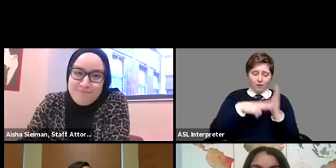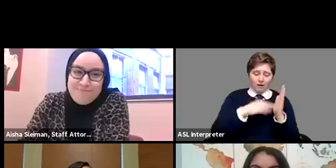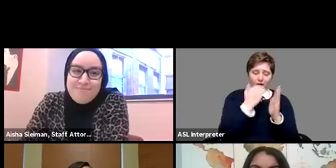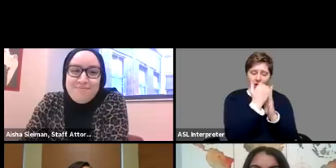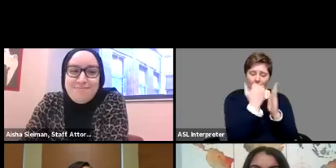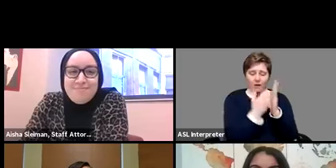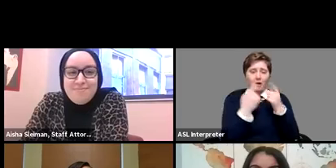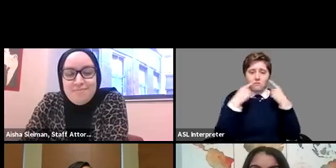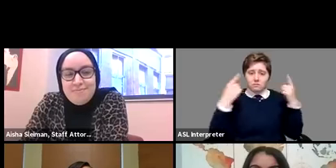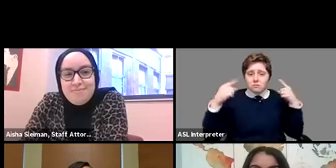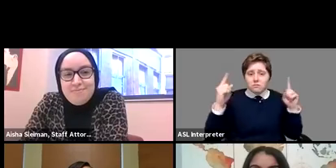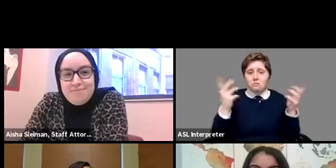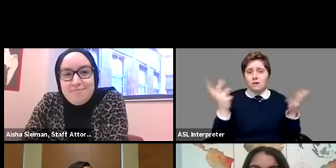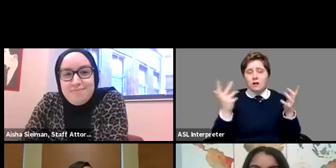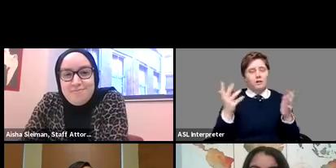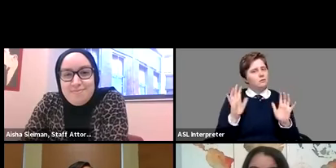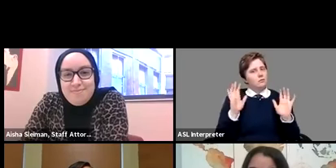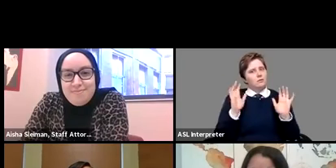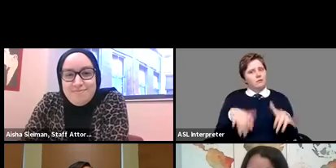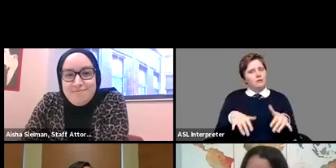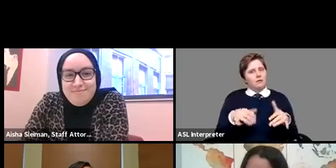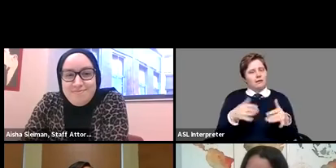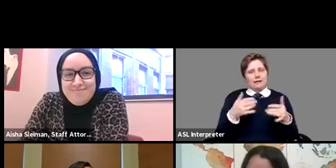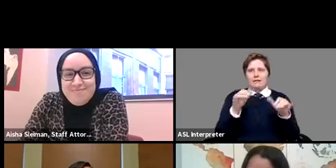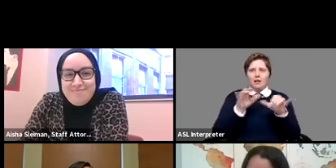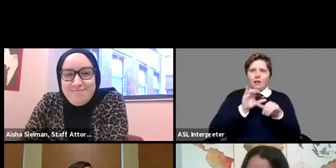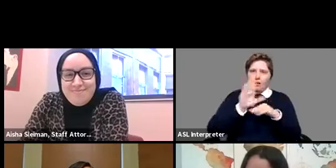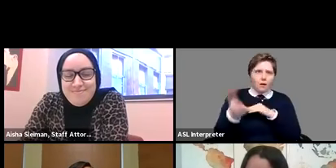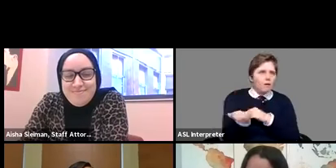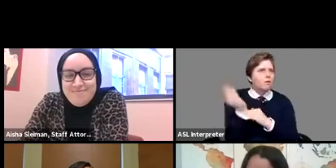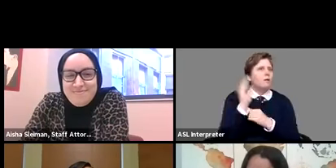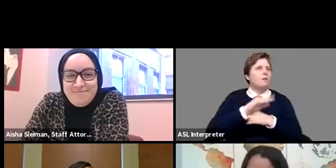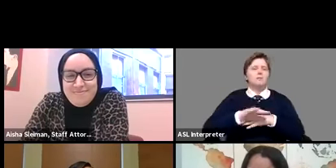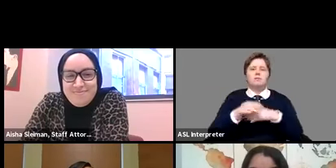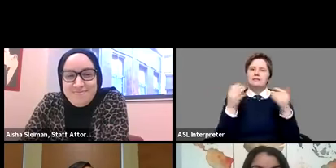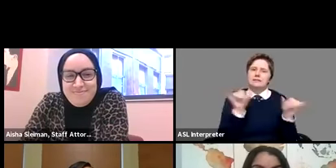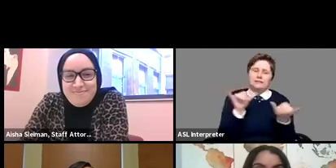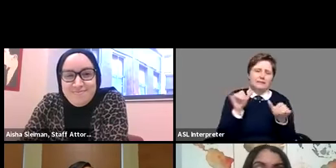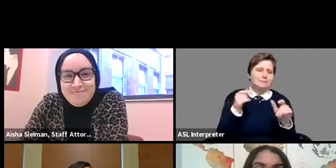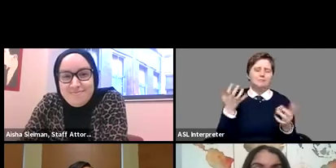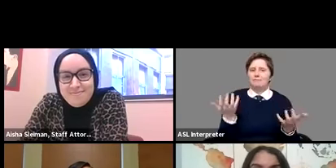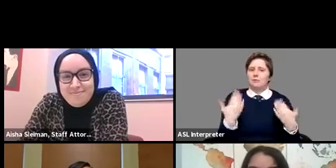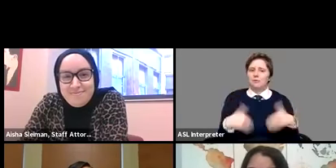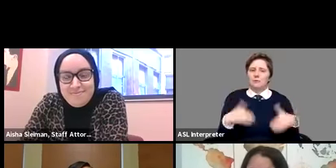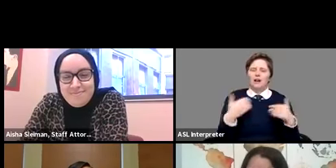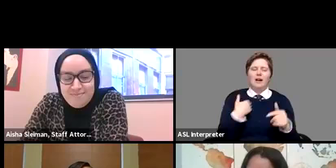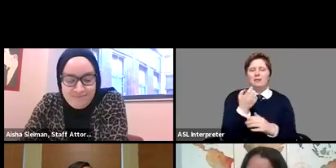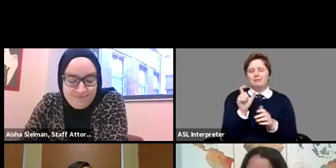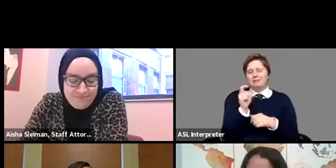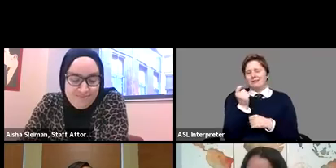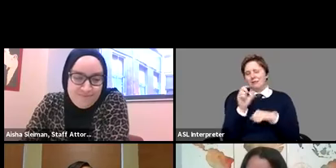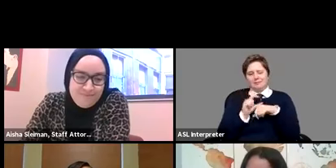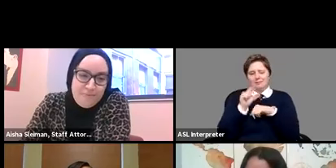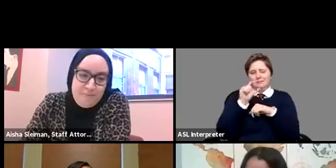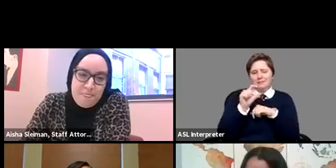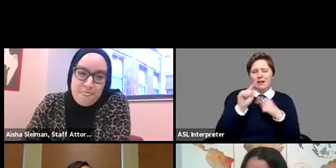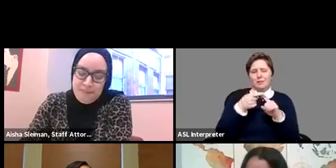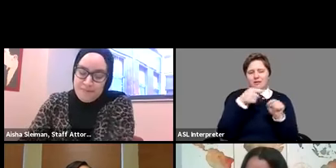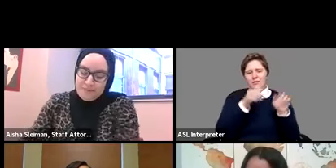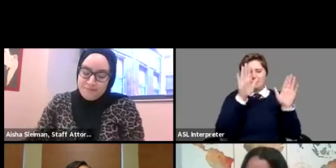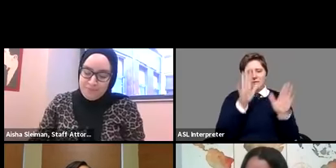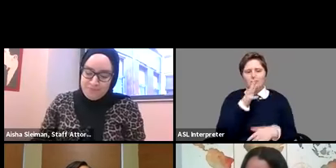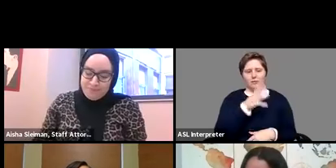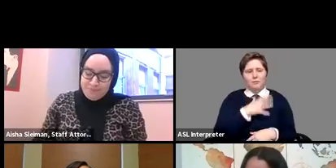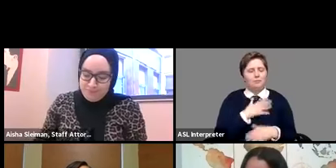accomplishments honestly we would be here this time tomorrow night so i just want to tell you just a little bit about this amazing woman